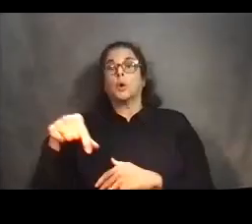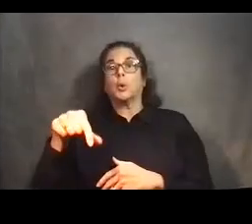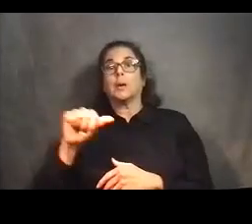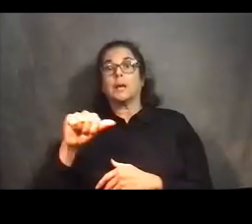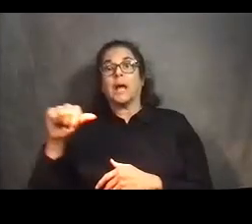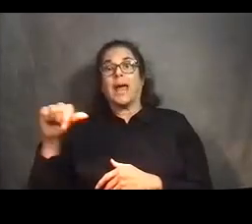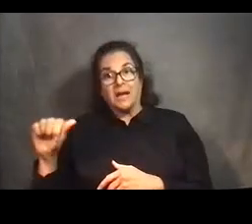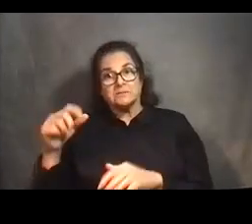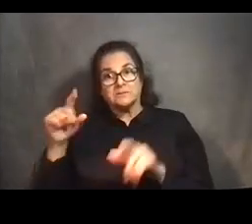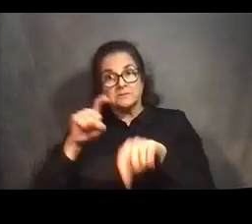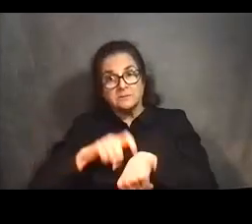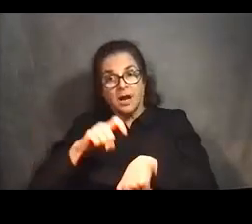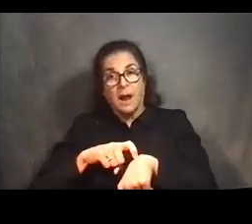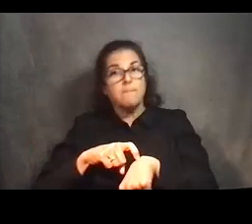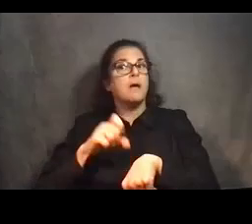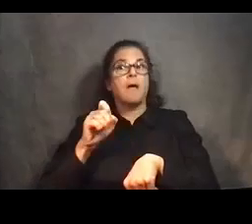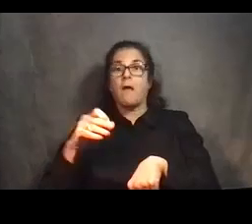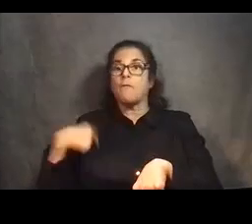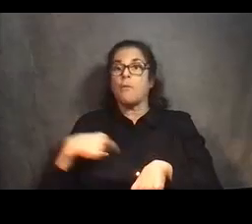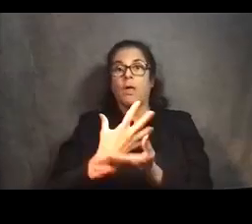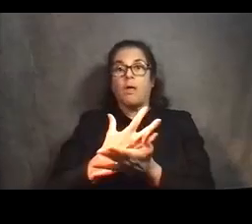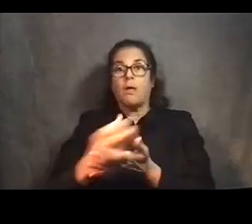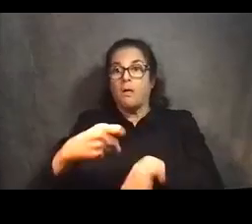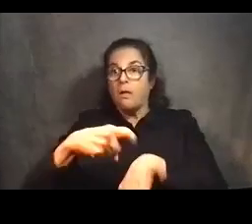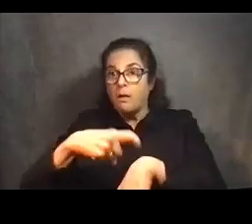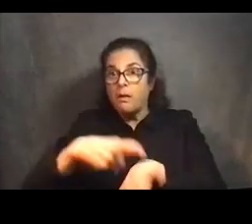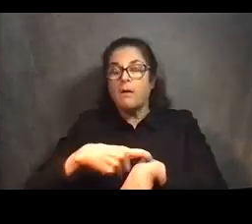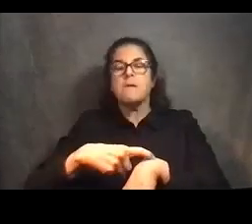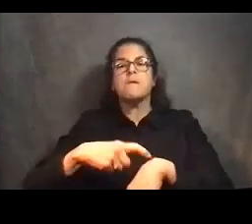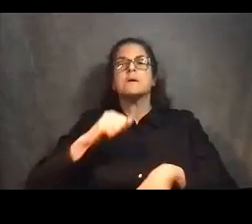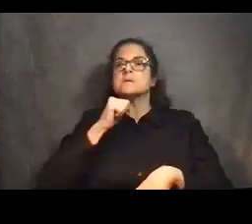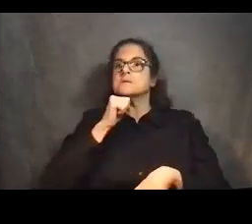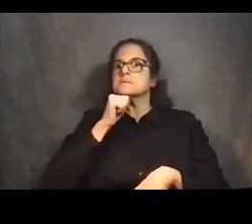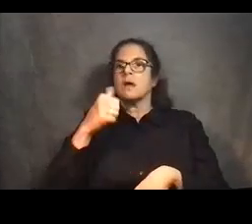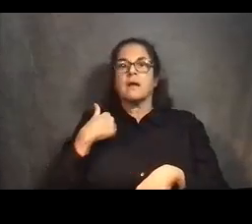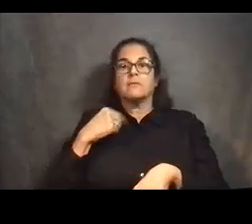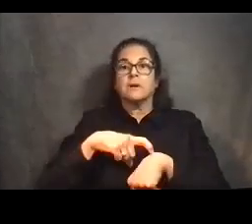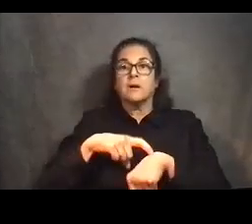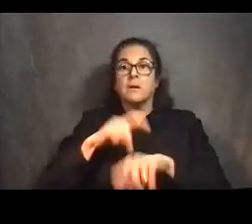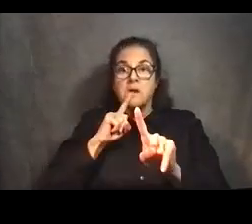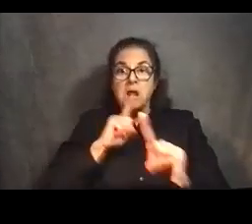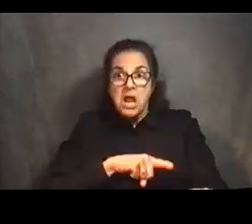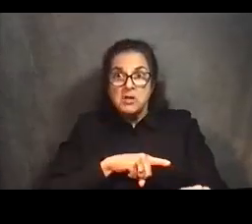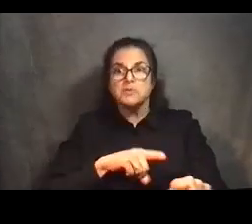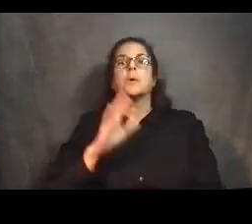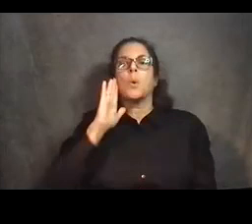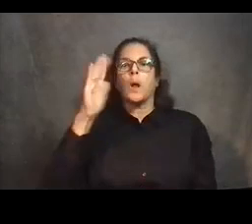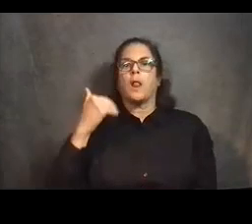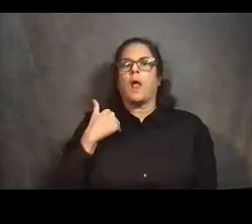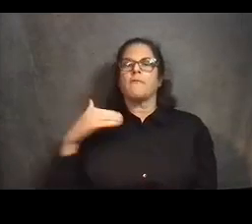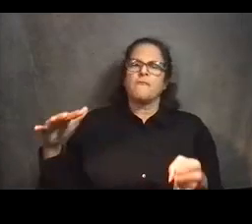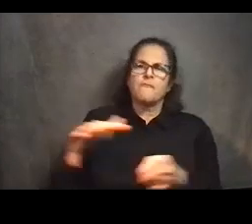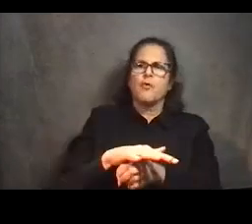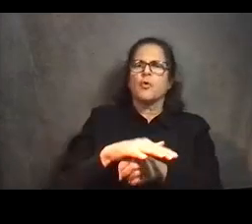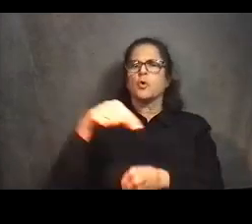during the Q&A, don't worry. We will post a full Q&A on our website following the meeting. I'm going to